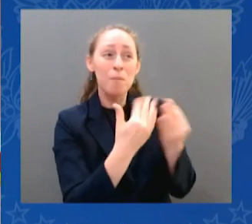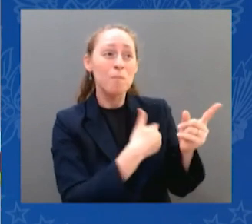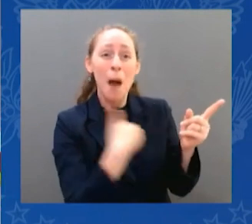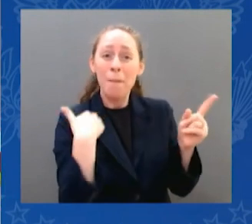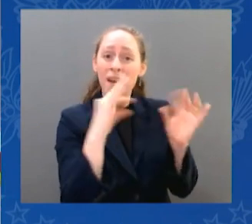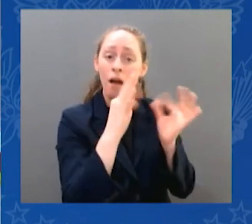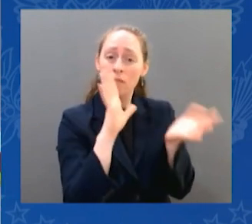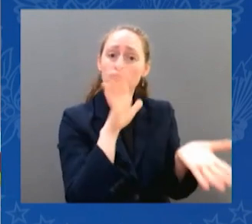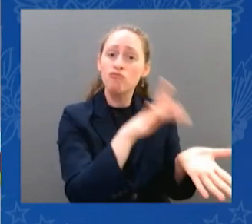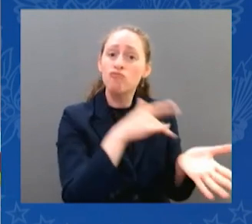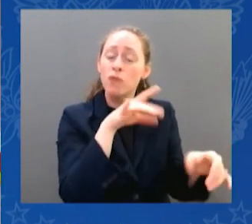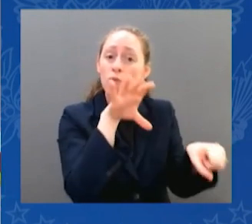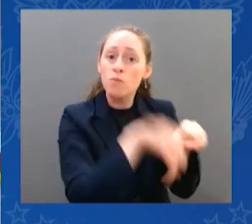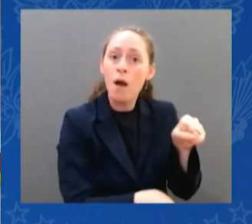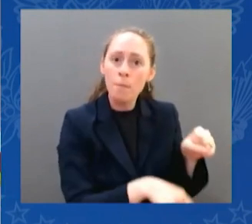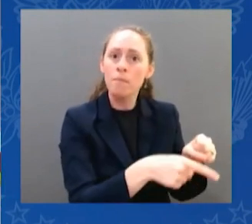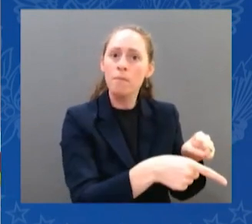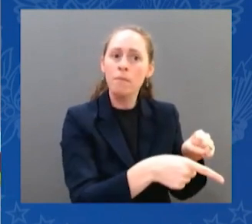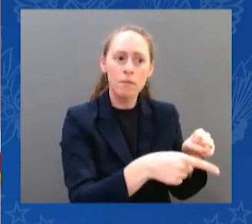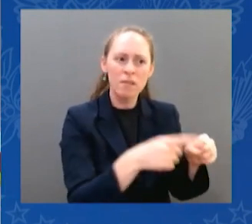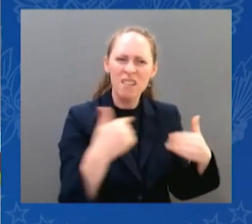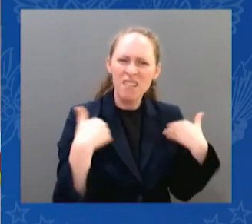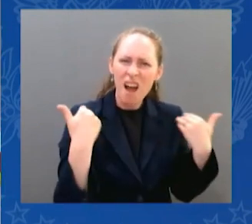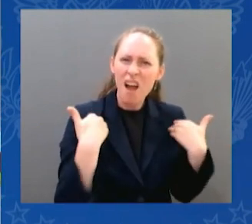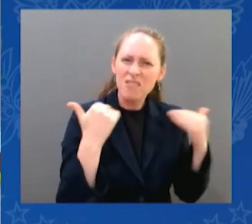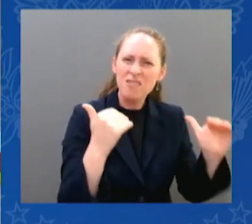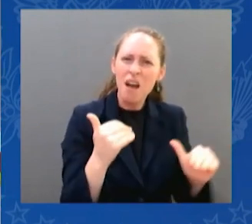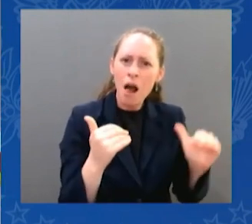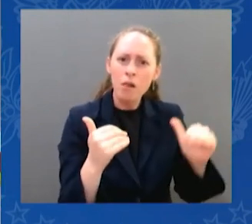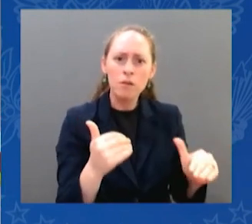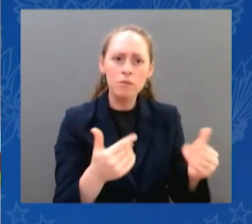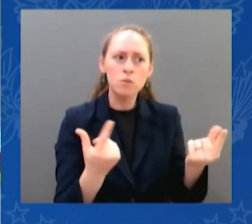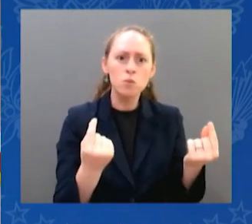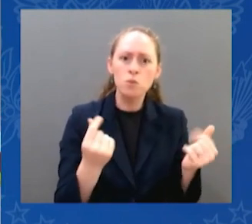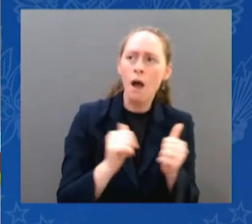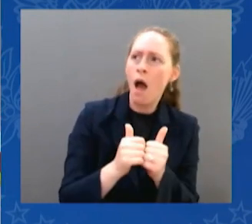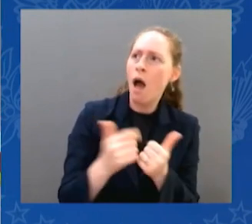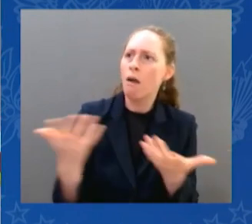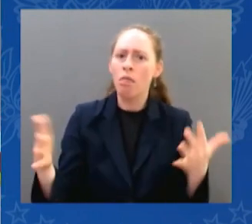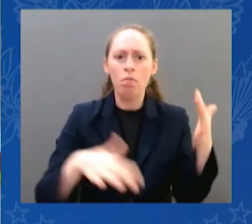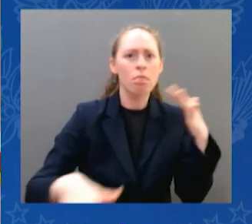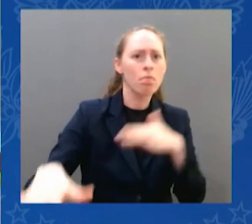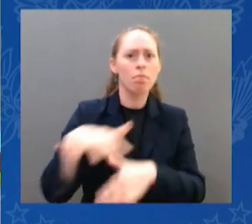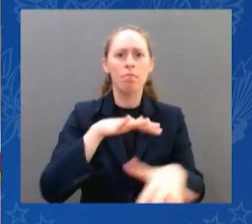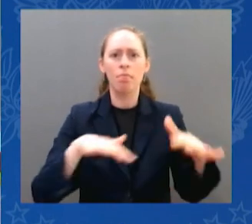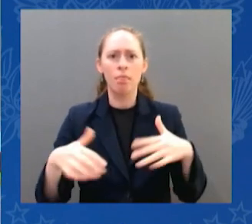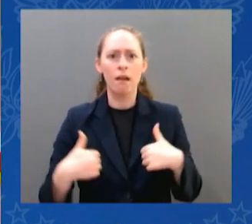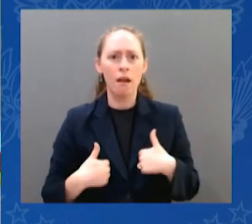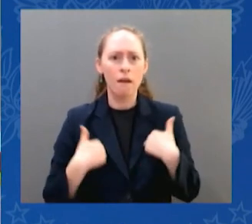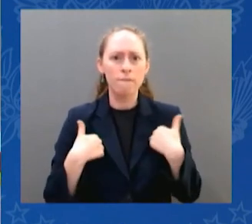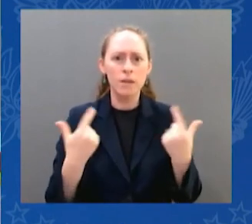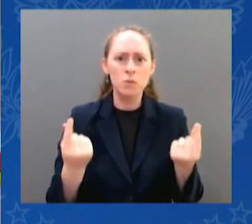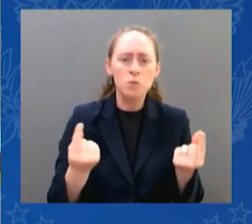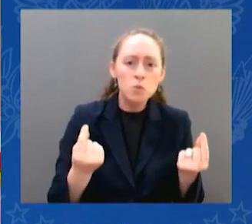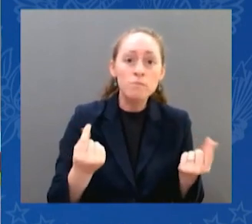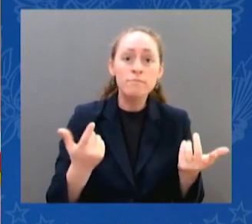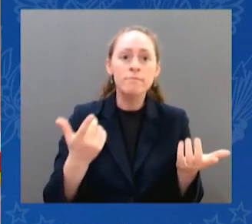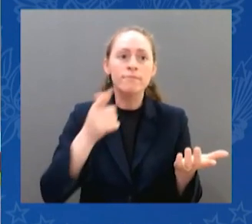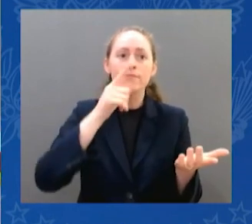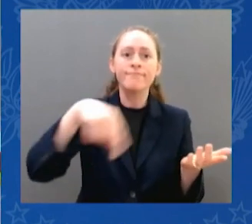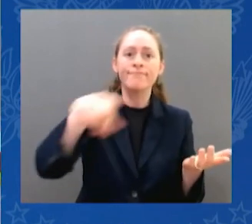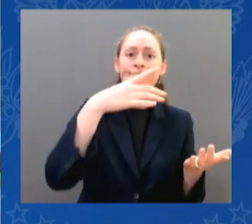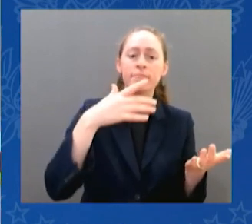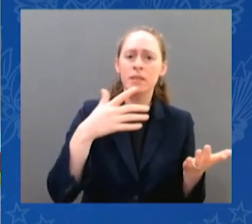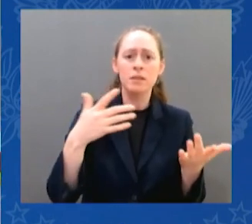protected. You find, you know, if you're raped, there's no exception. I mean, there's so many things that people really haven't